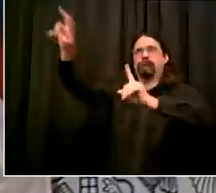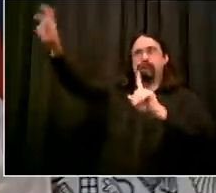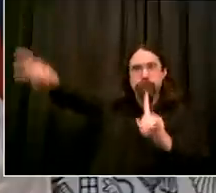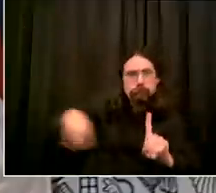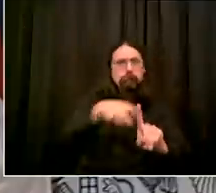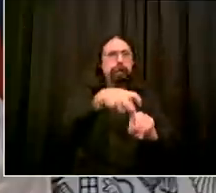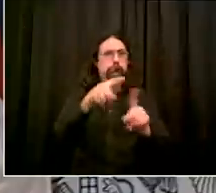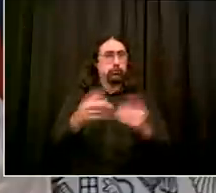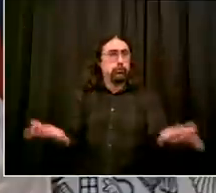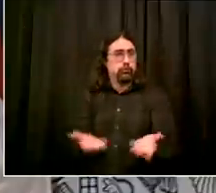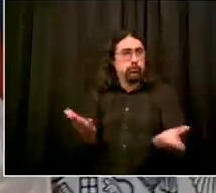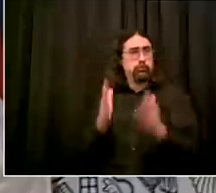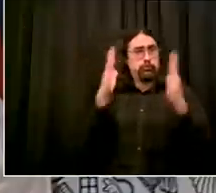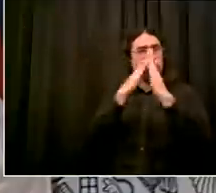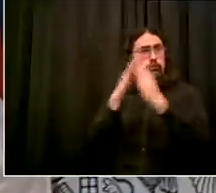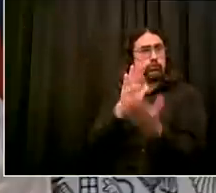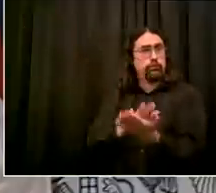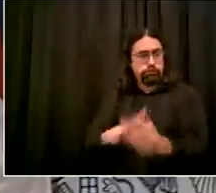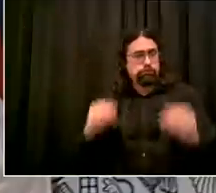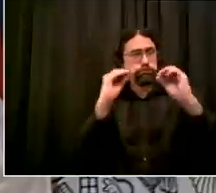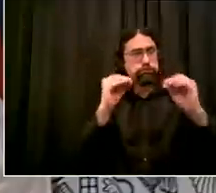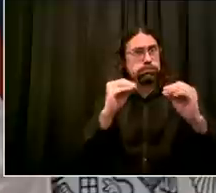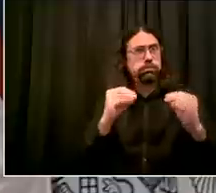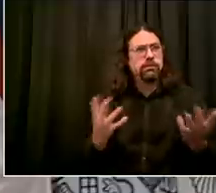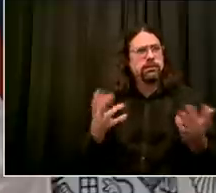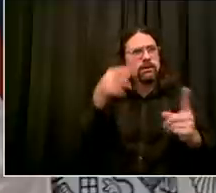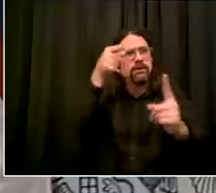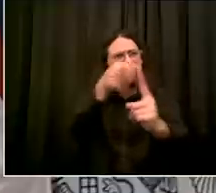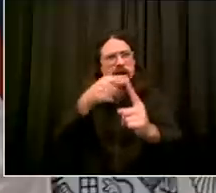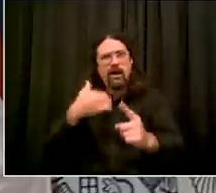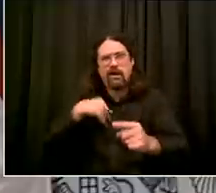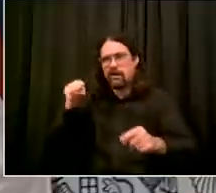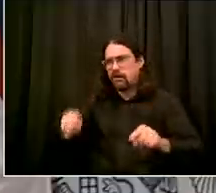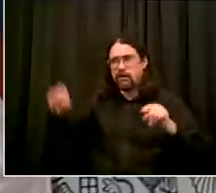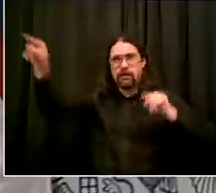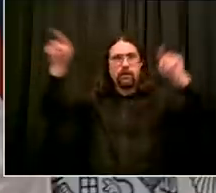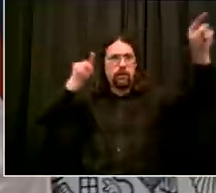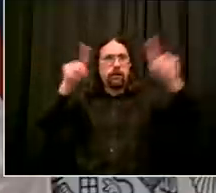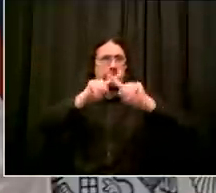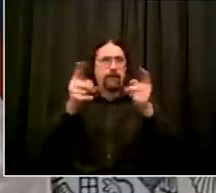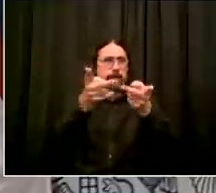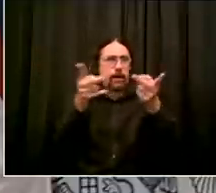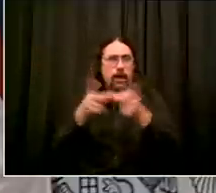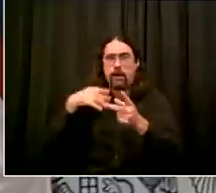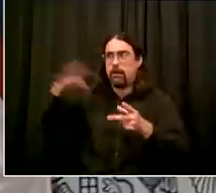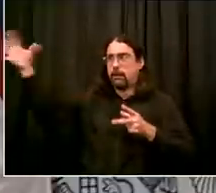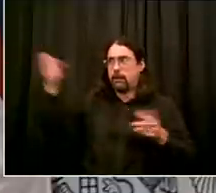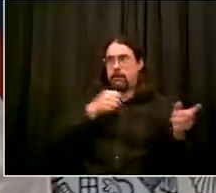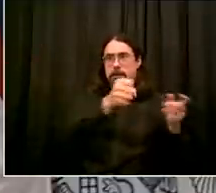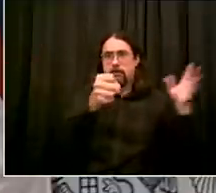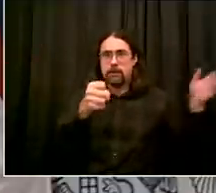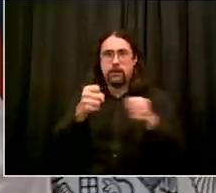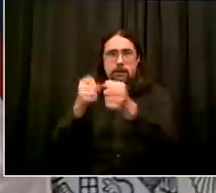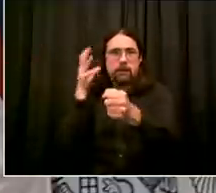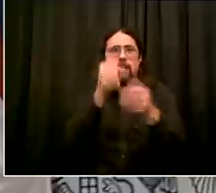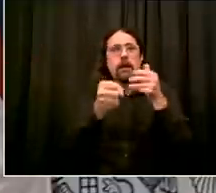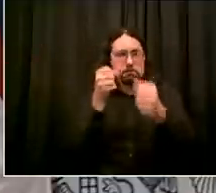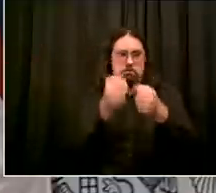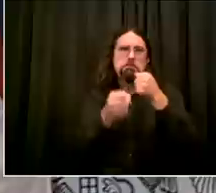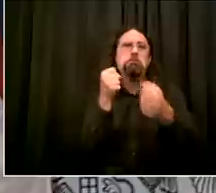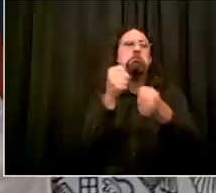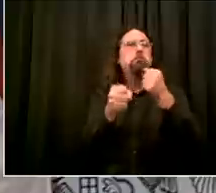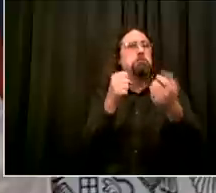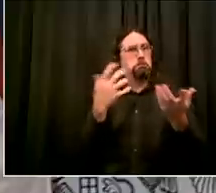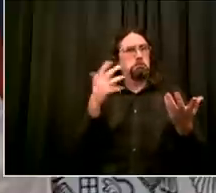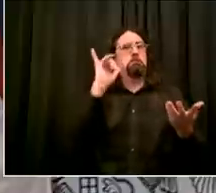redundancy to your question michael we want a lot of redundancy we need a substitute obviously for just daily substitute work on a day-by